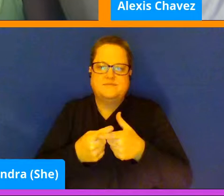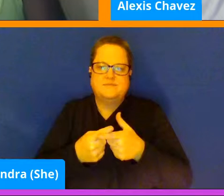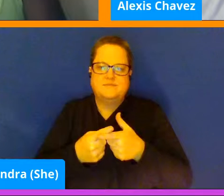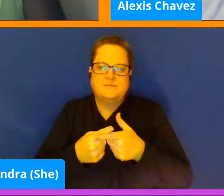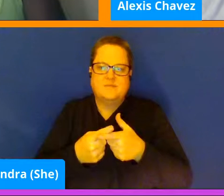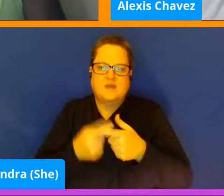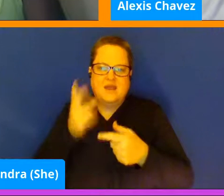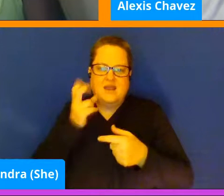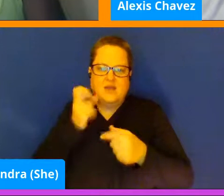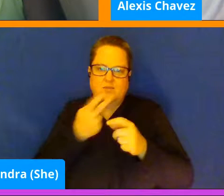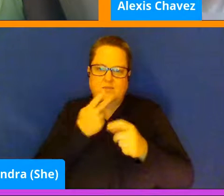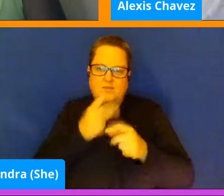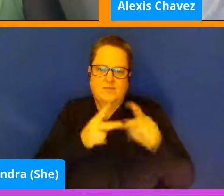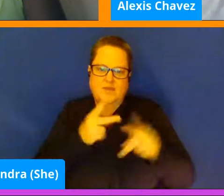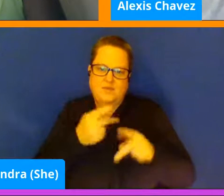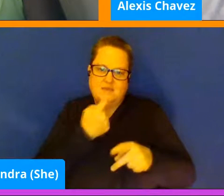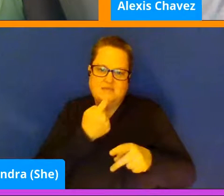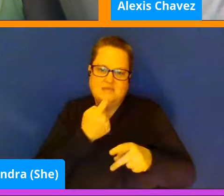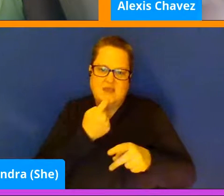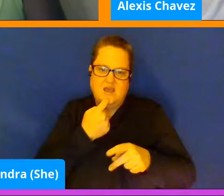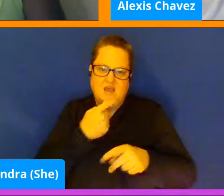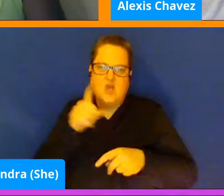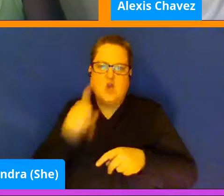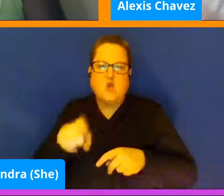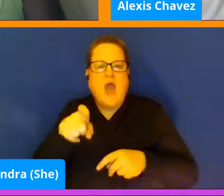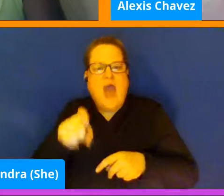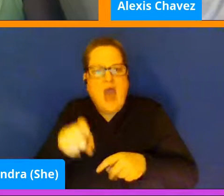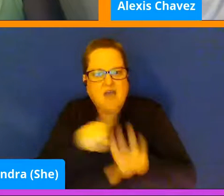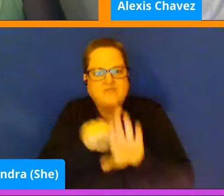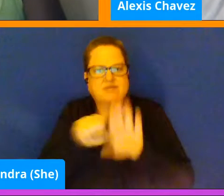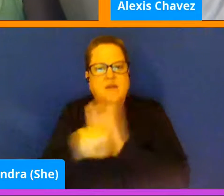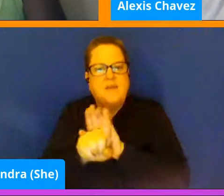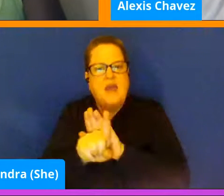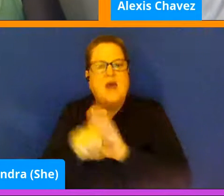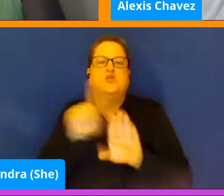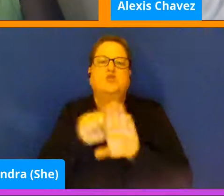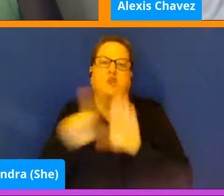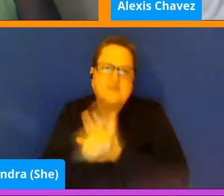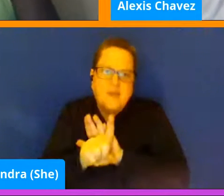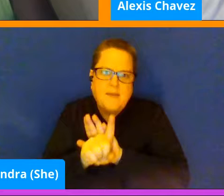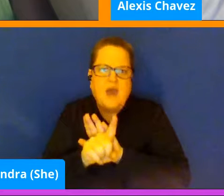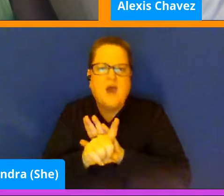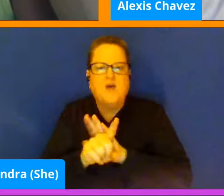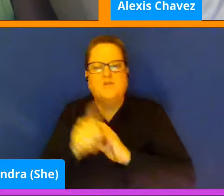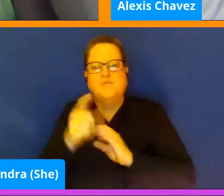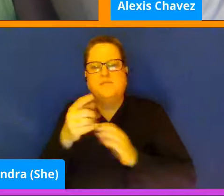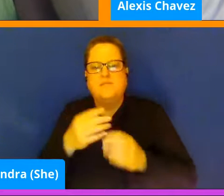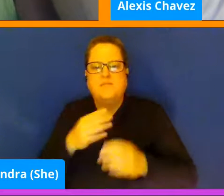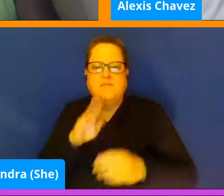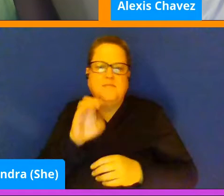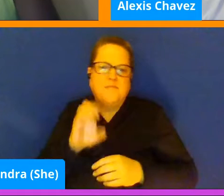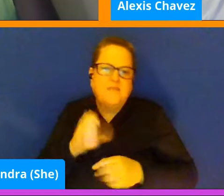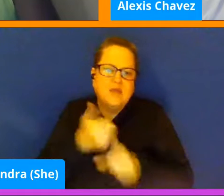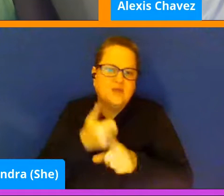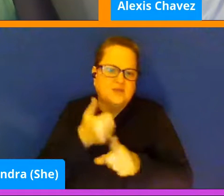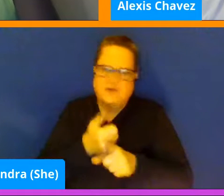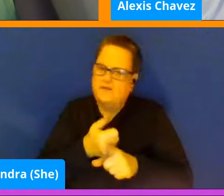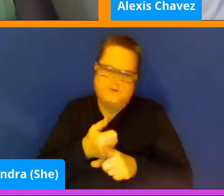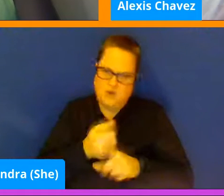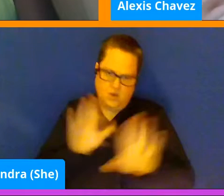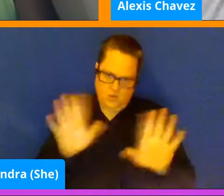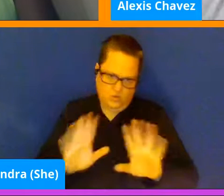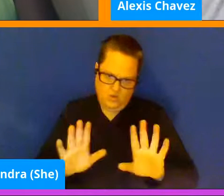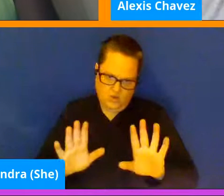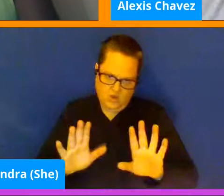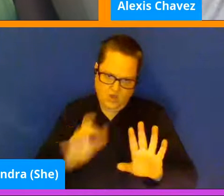people saying, well, you know, you have to come out, you have to be yourself and things like that. There's nothing that says that you have to do any of these things,